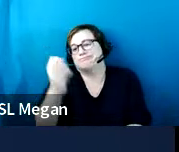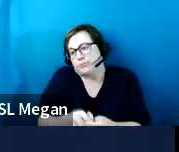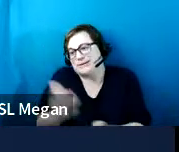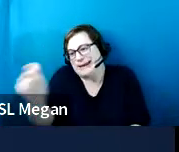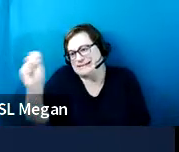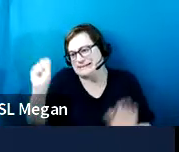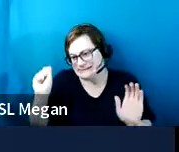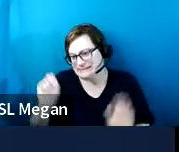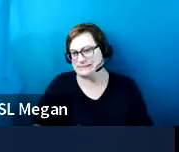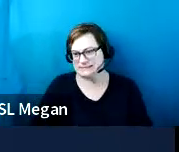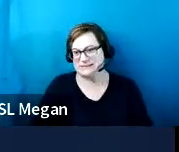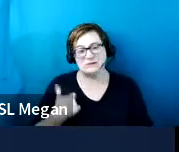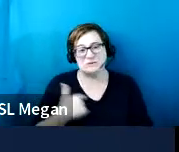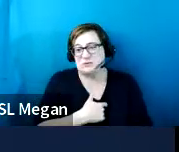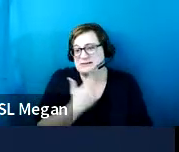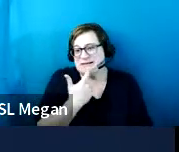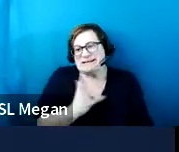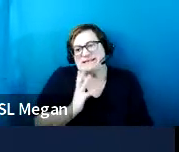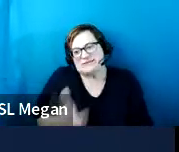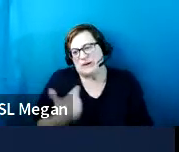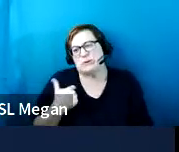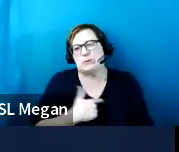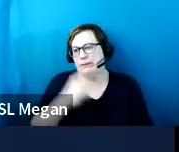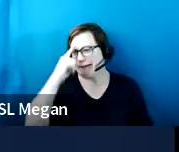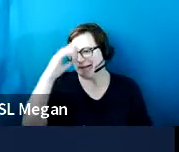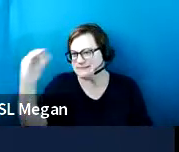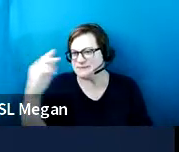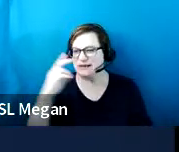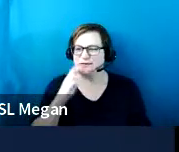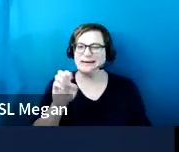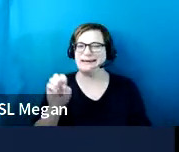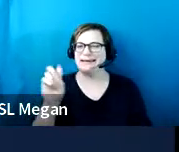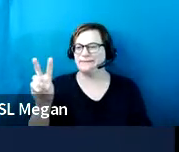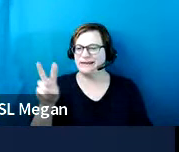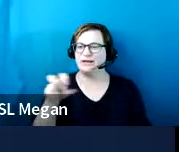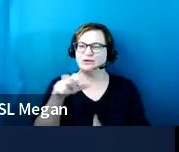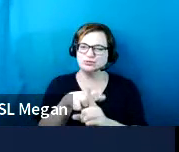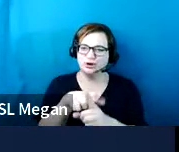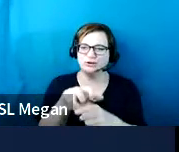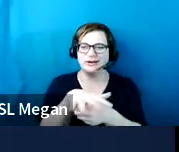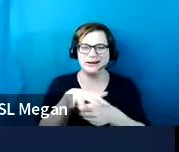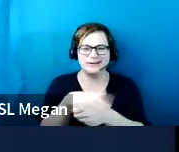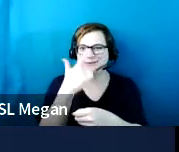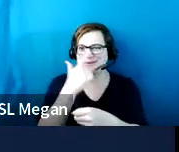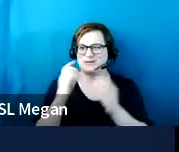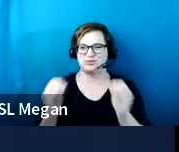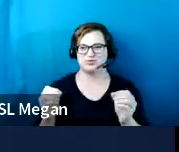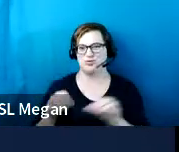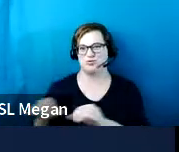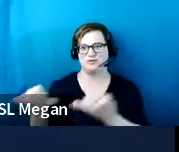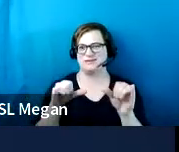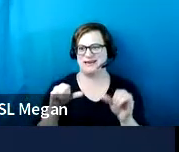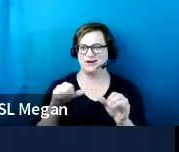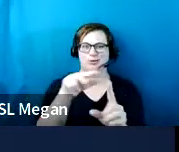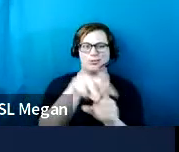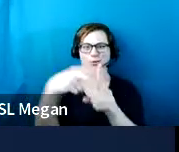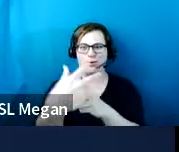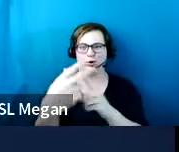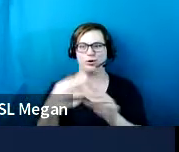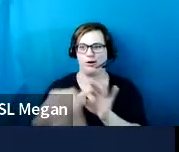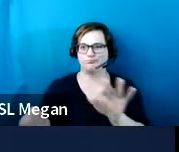it's kind of honestly going to be expected for the EV charging stations because there's no standard port location on a vehicle.